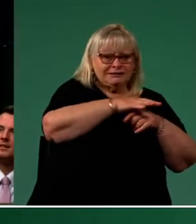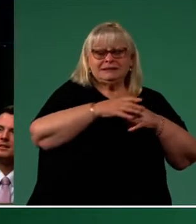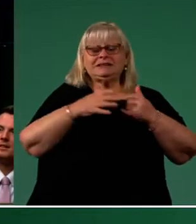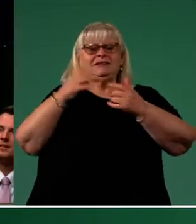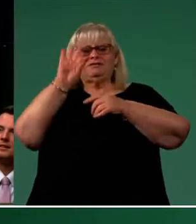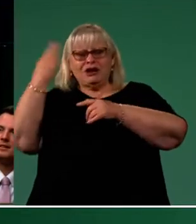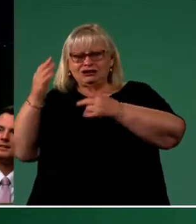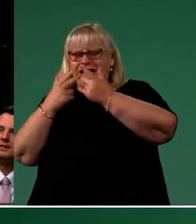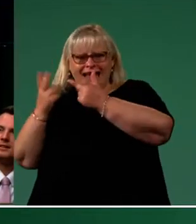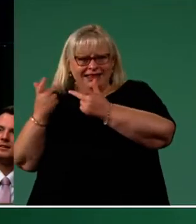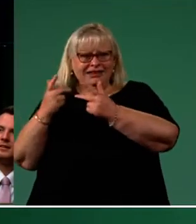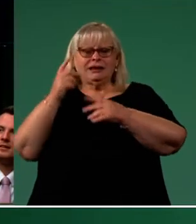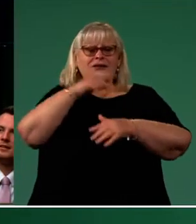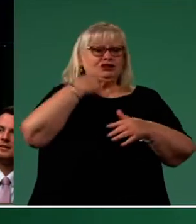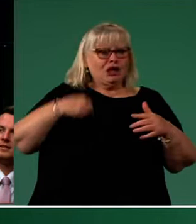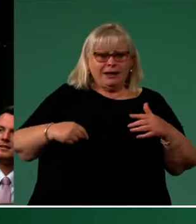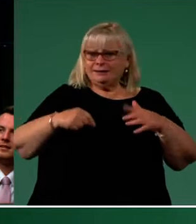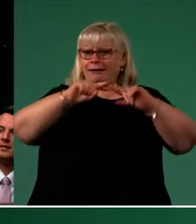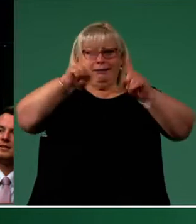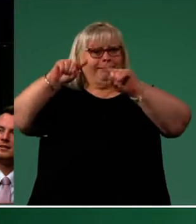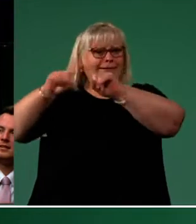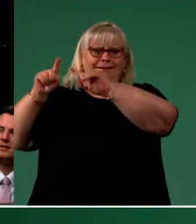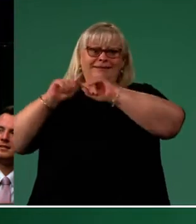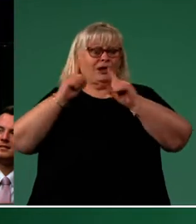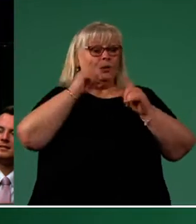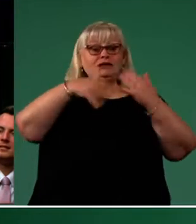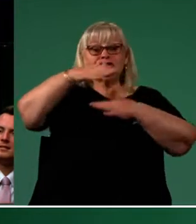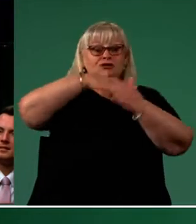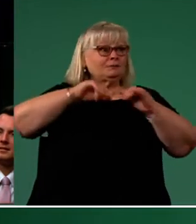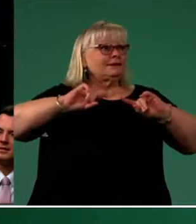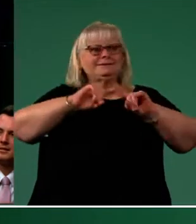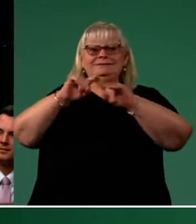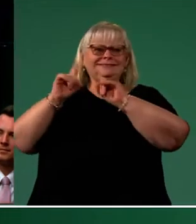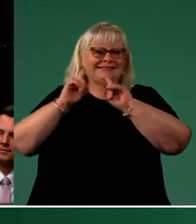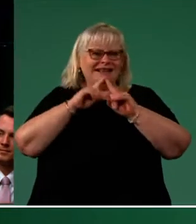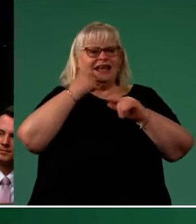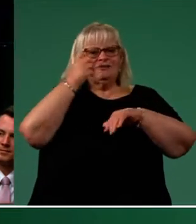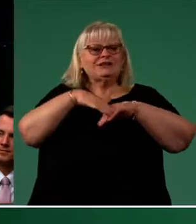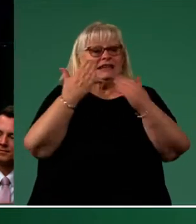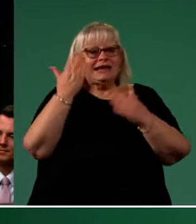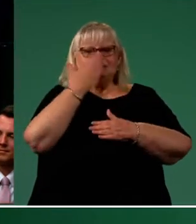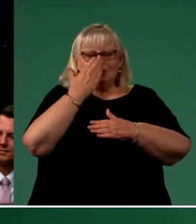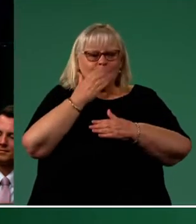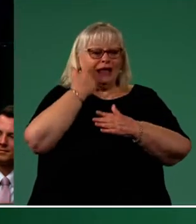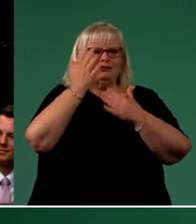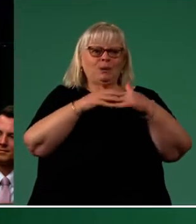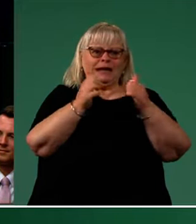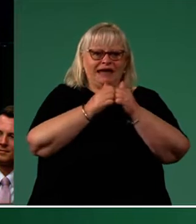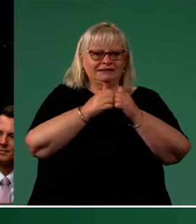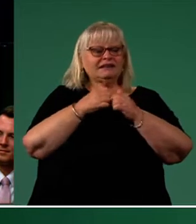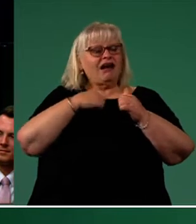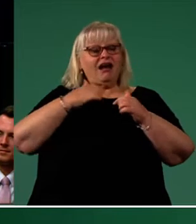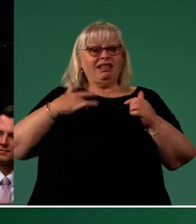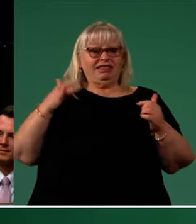friend's place and a fruit salad of languages when I was out and about at the shops. Every day at school and every weekend at home, I lived the